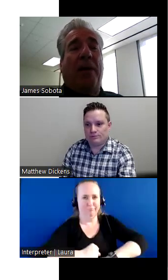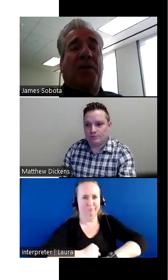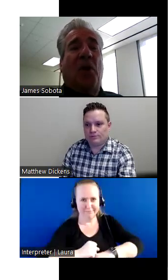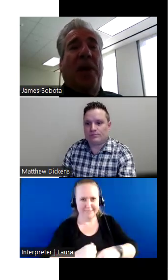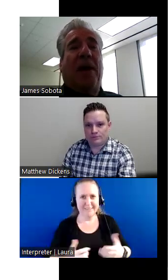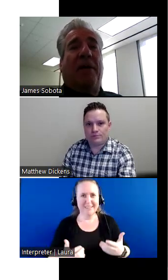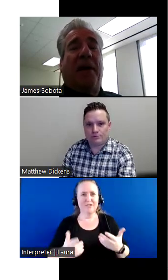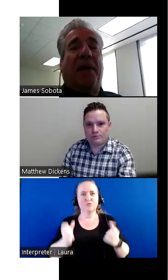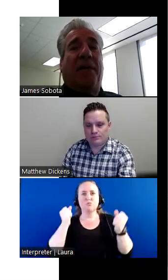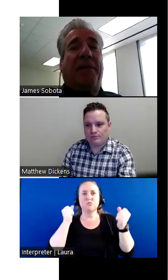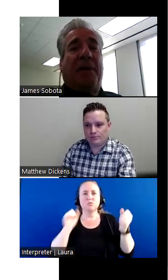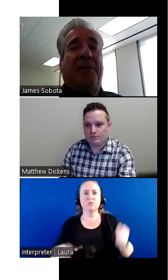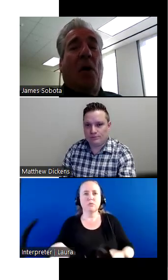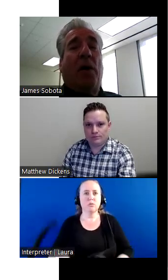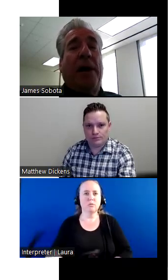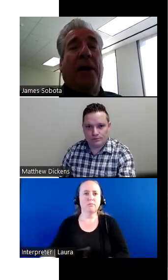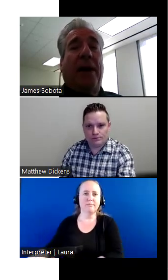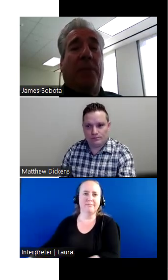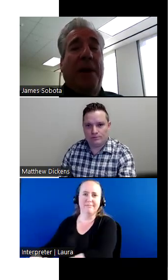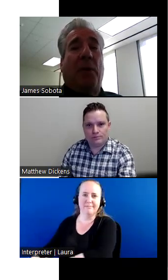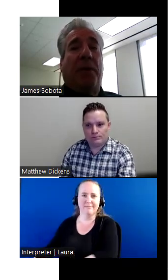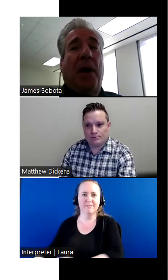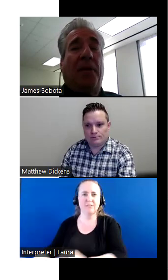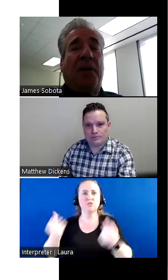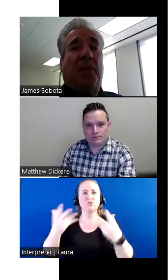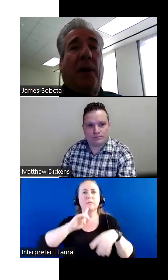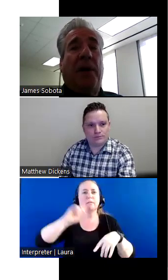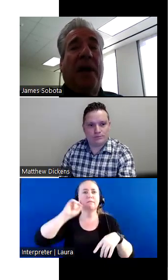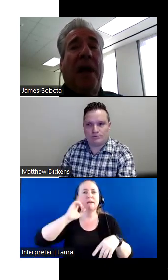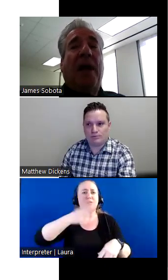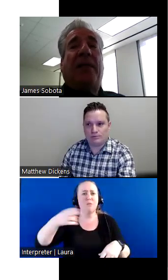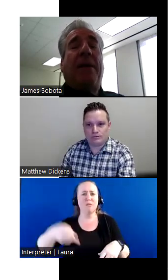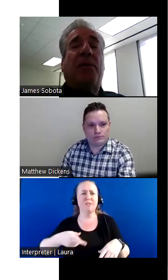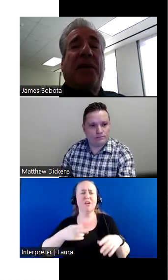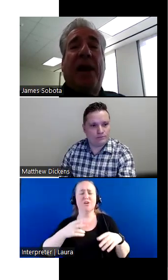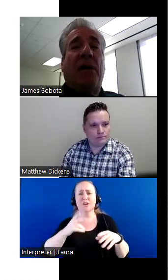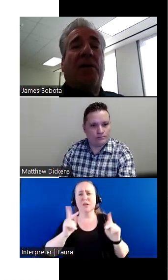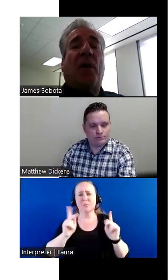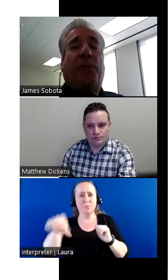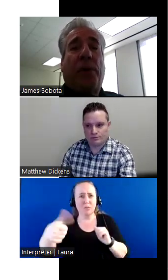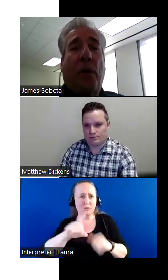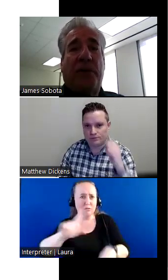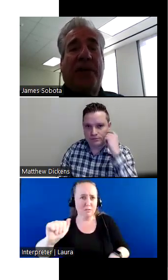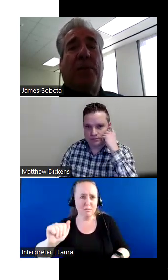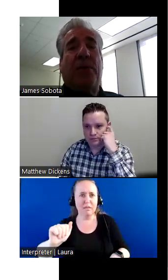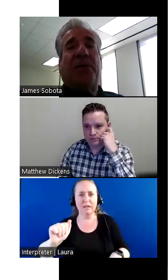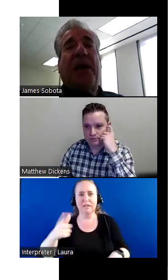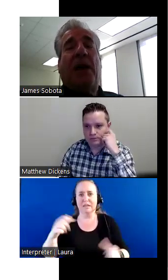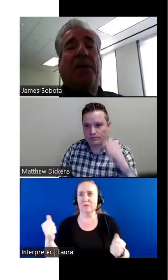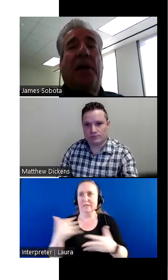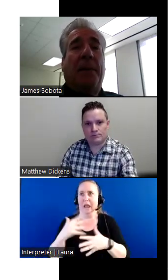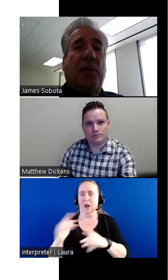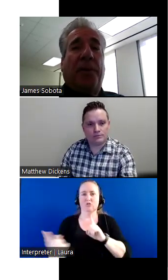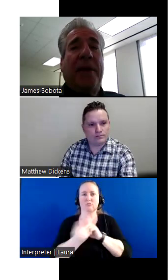you know, there's so many of the deaf and hard of hearing and people with other disabilities, they were scared to approach us. They were